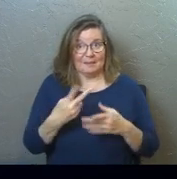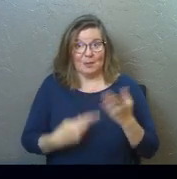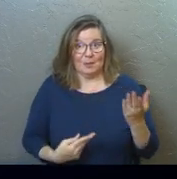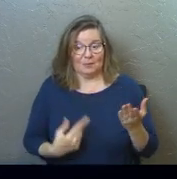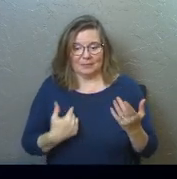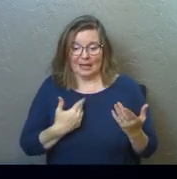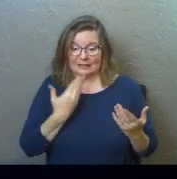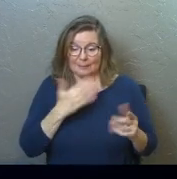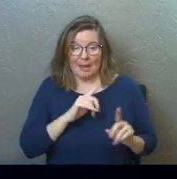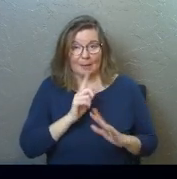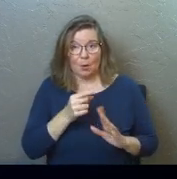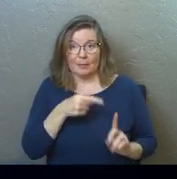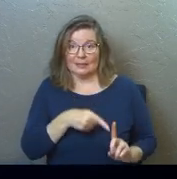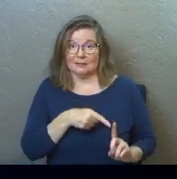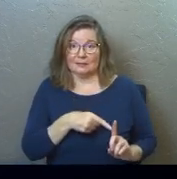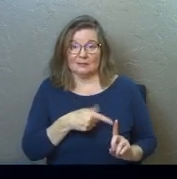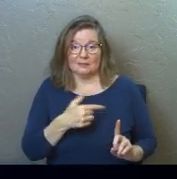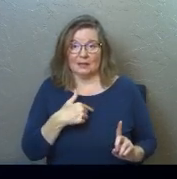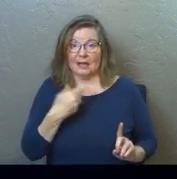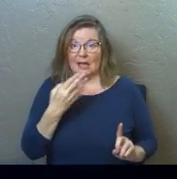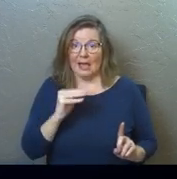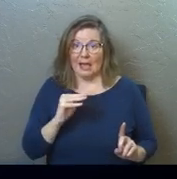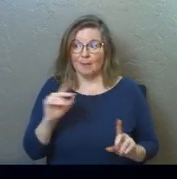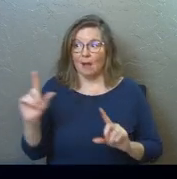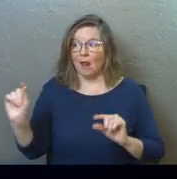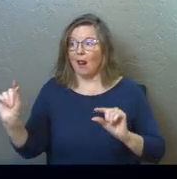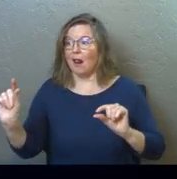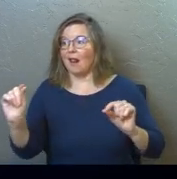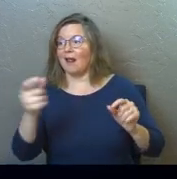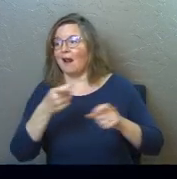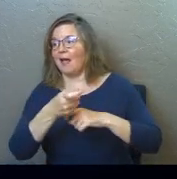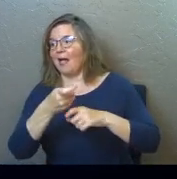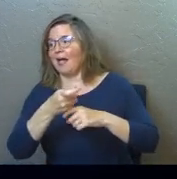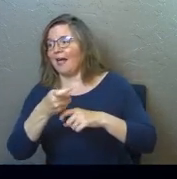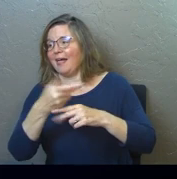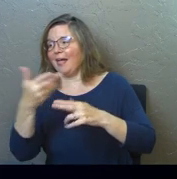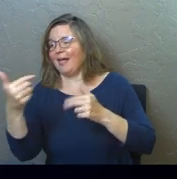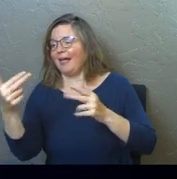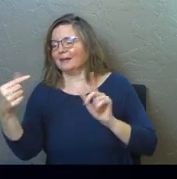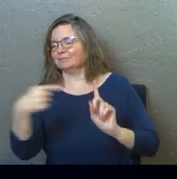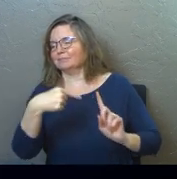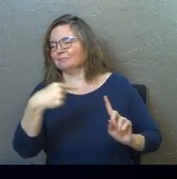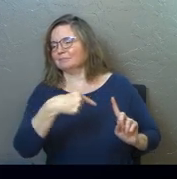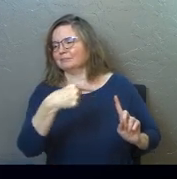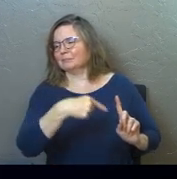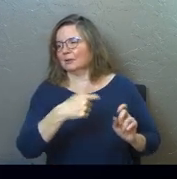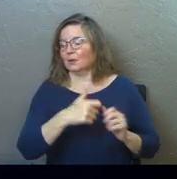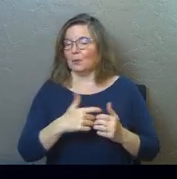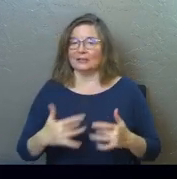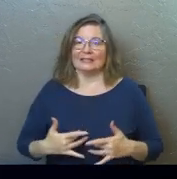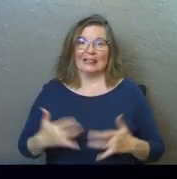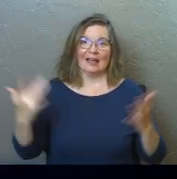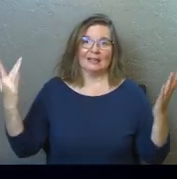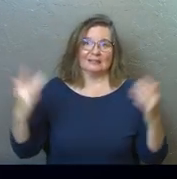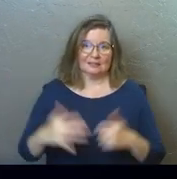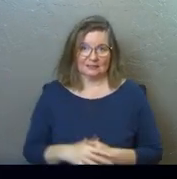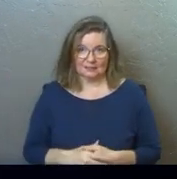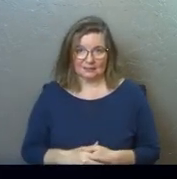And he has a bad moment. And Ham goes out there and starts joking around with the other brothers with delight.